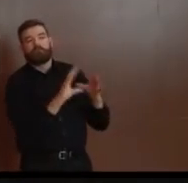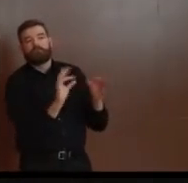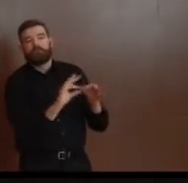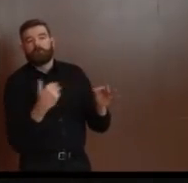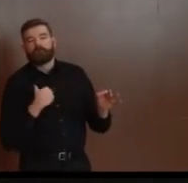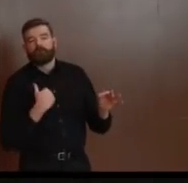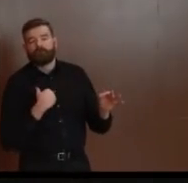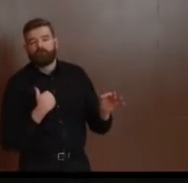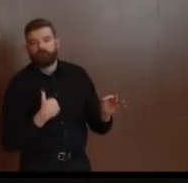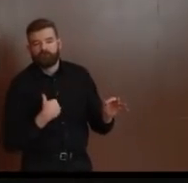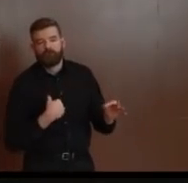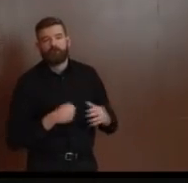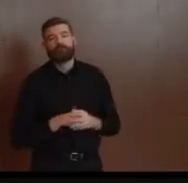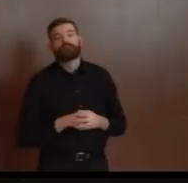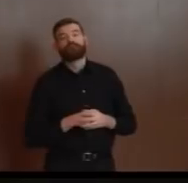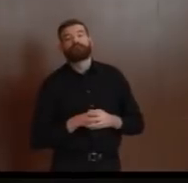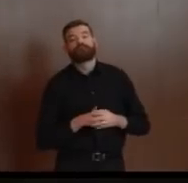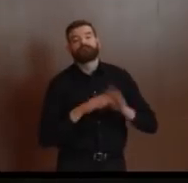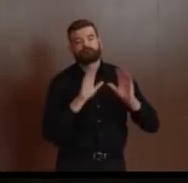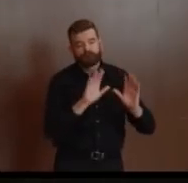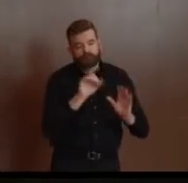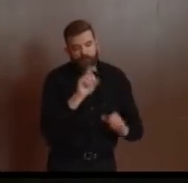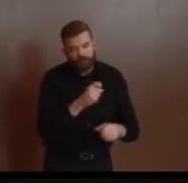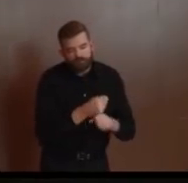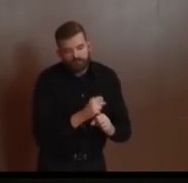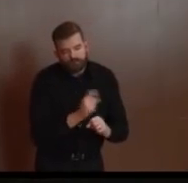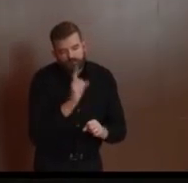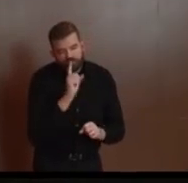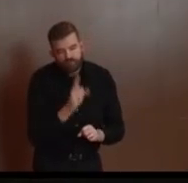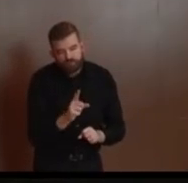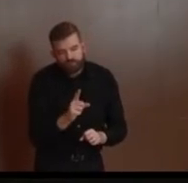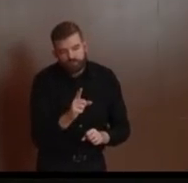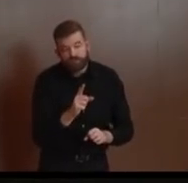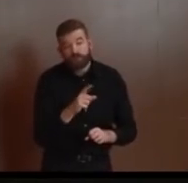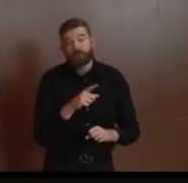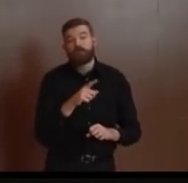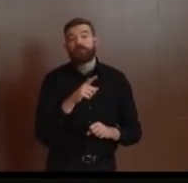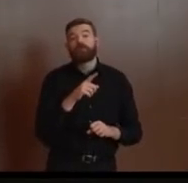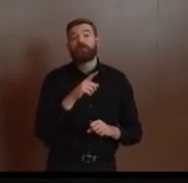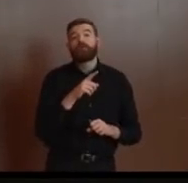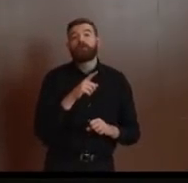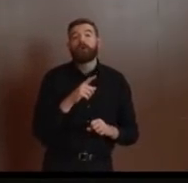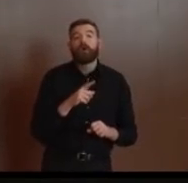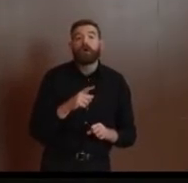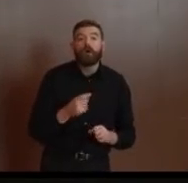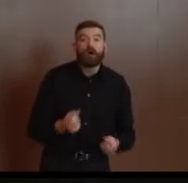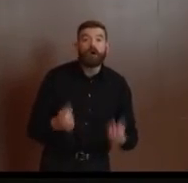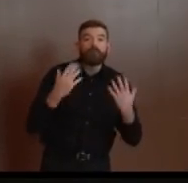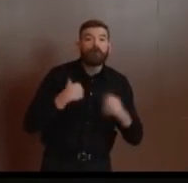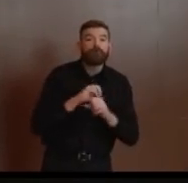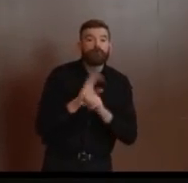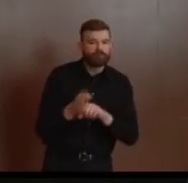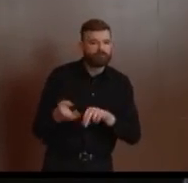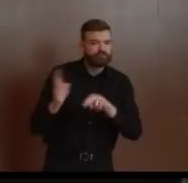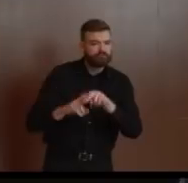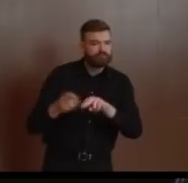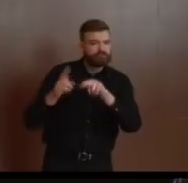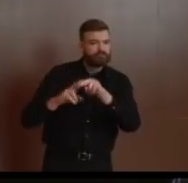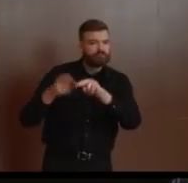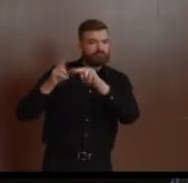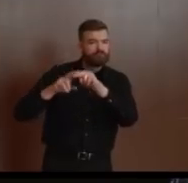sure that there's also concurrent to what we're seeing with the increase in cases, that there's also an outbreak of common sense as far as what